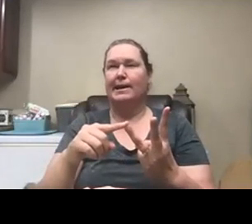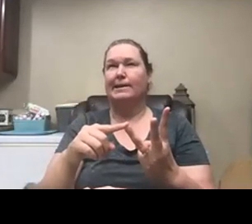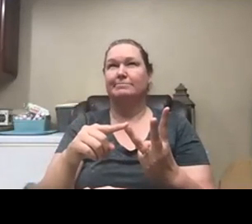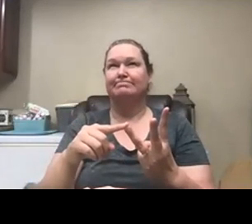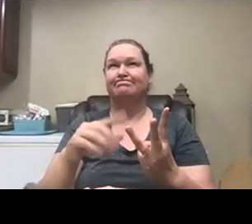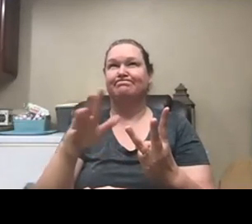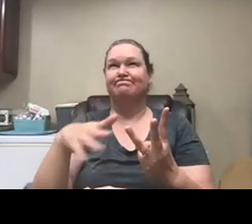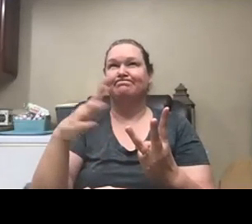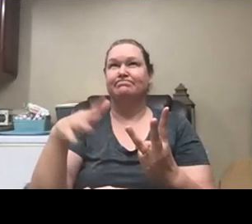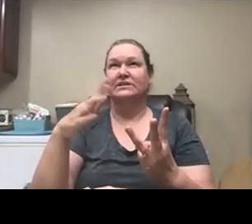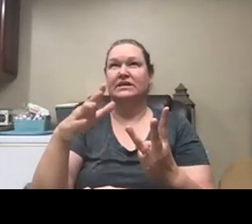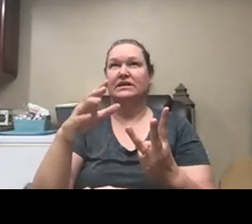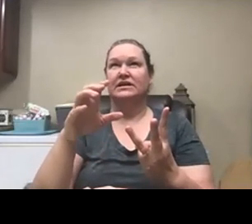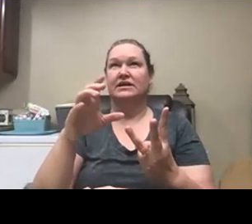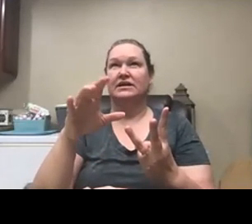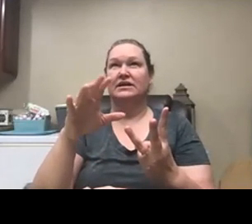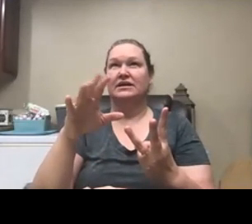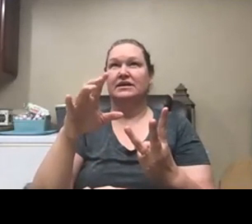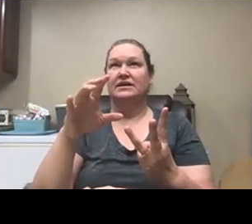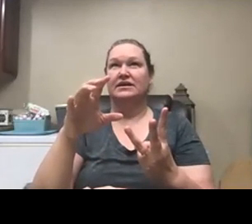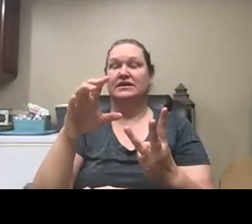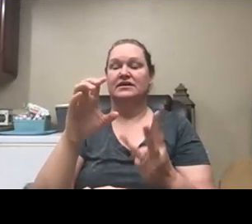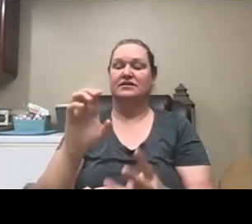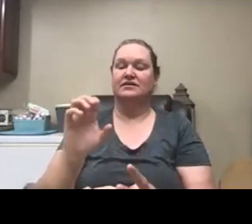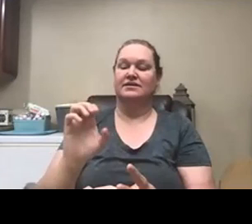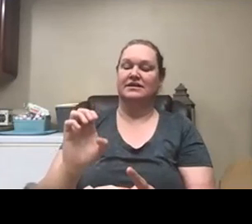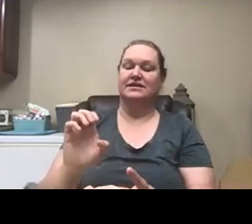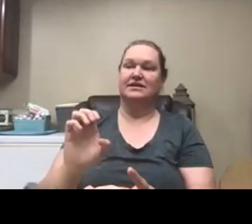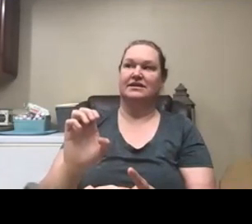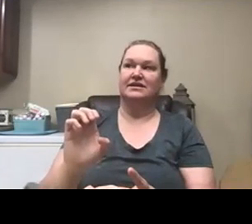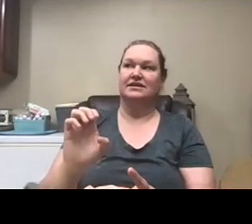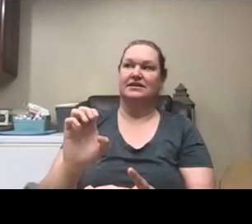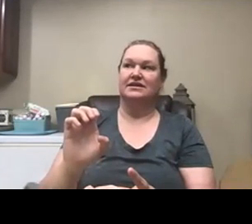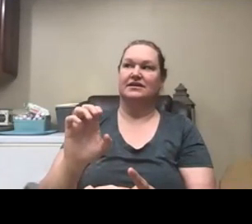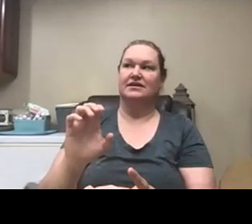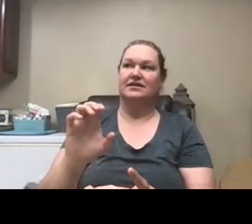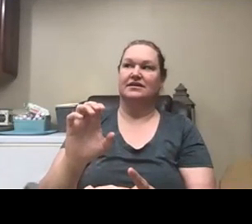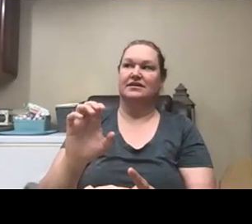and i can't remember the last one um